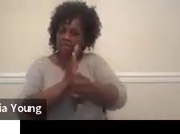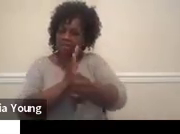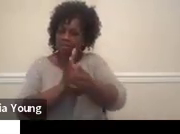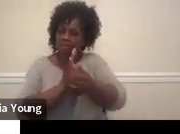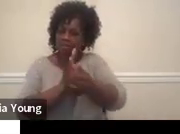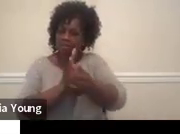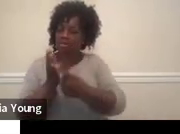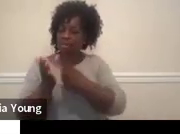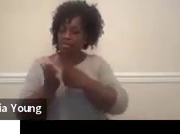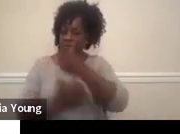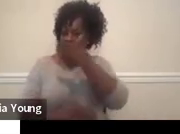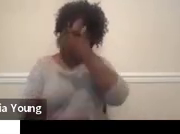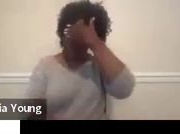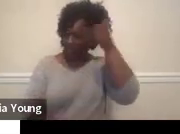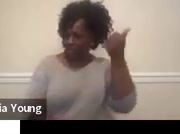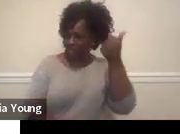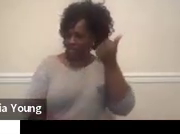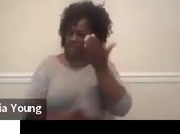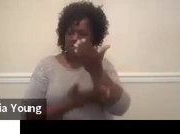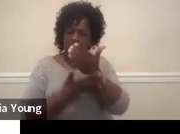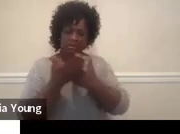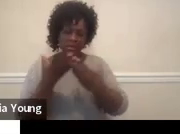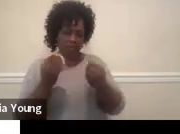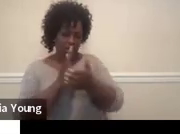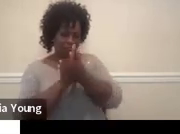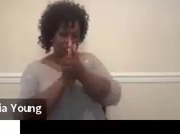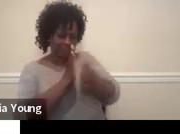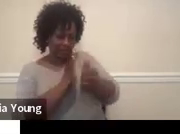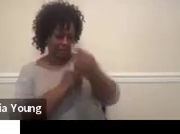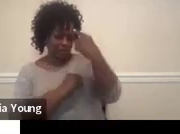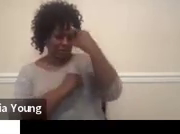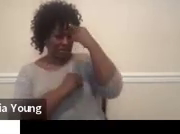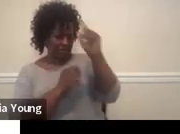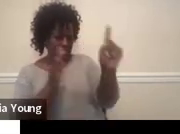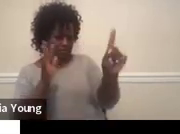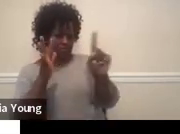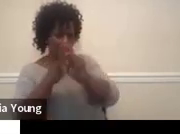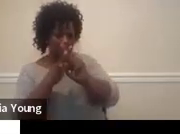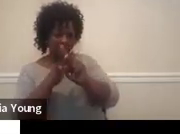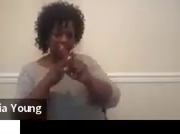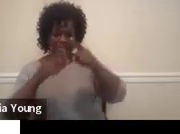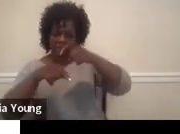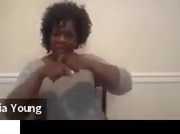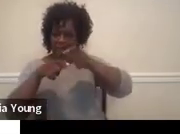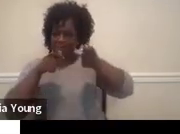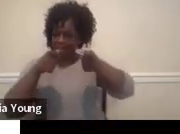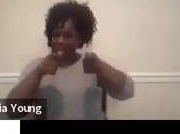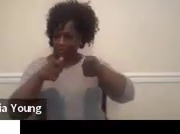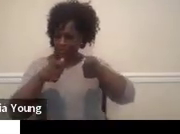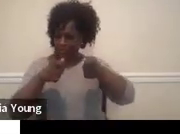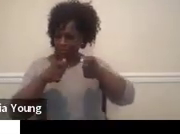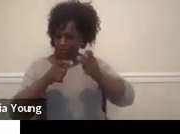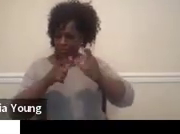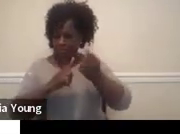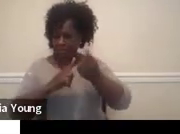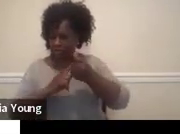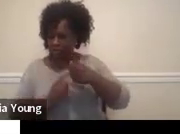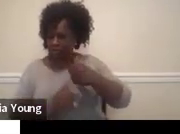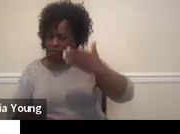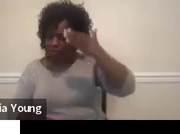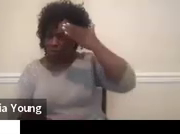right? So some soft skills we could think about are time management, situational awareness,